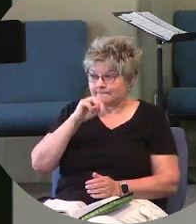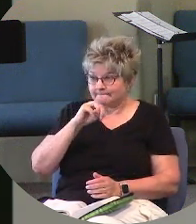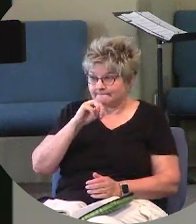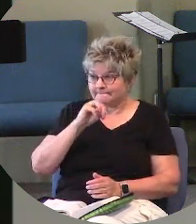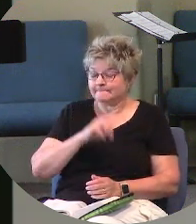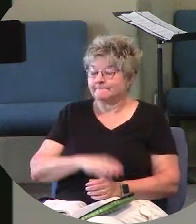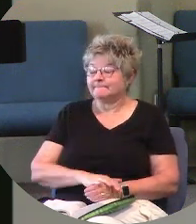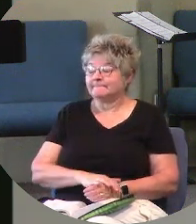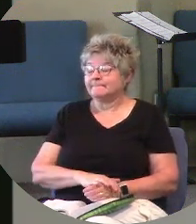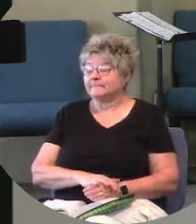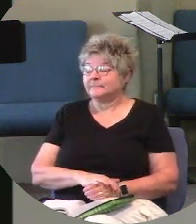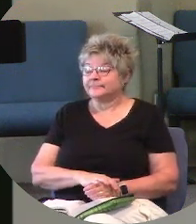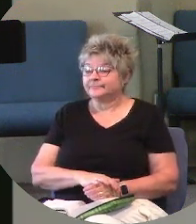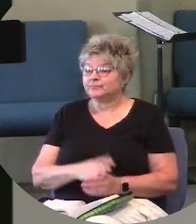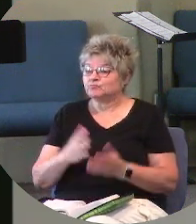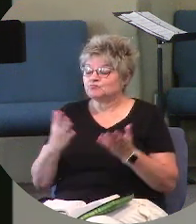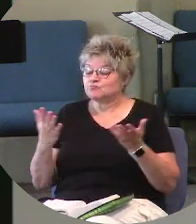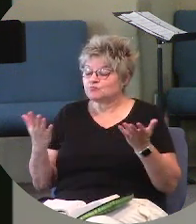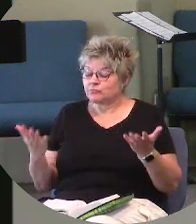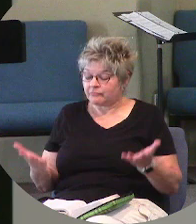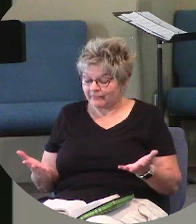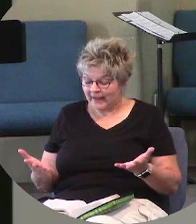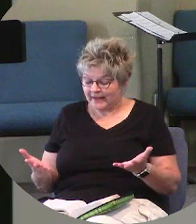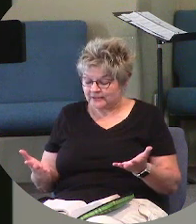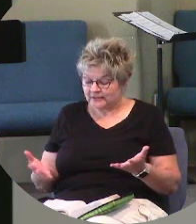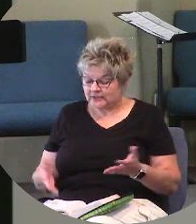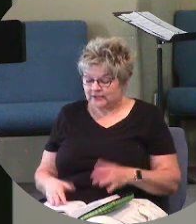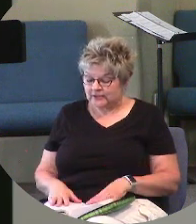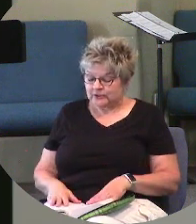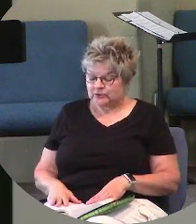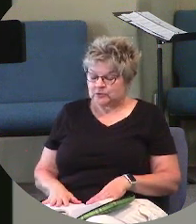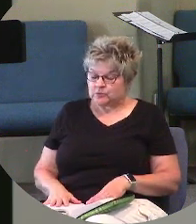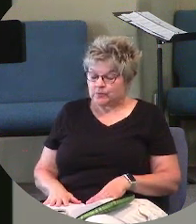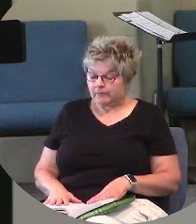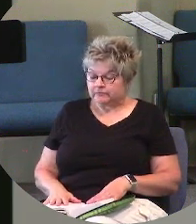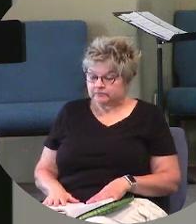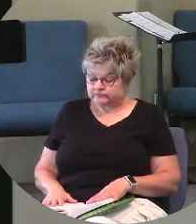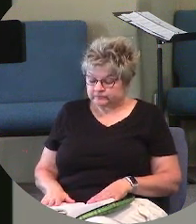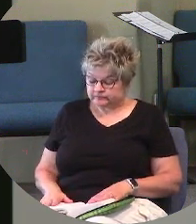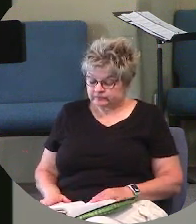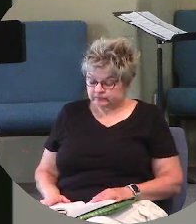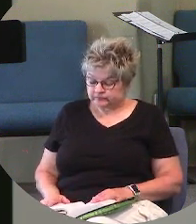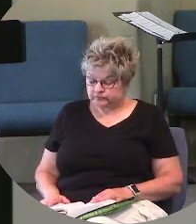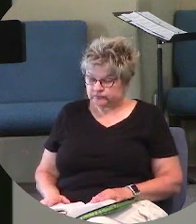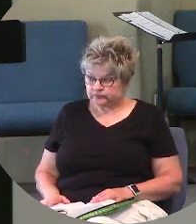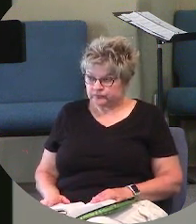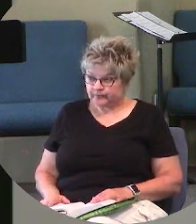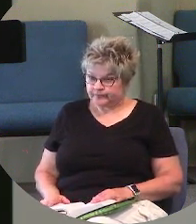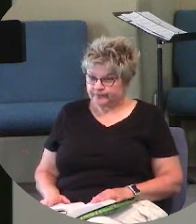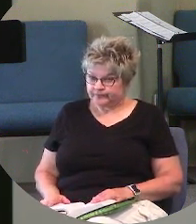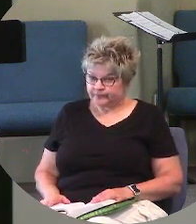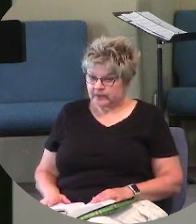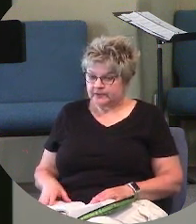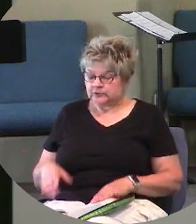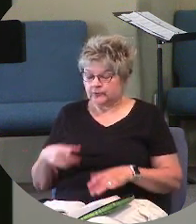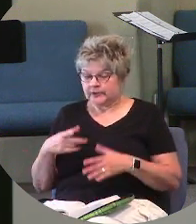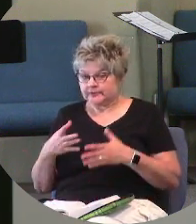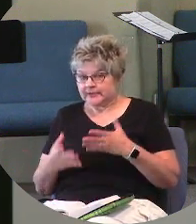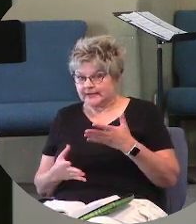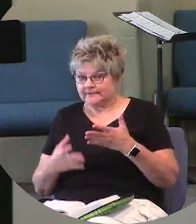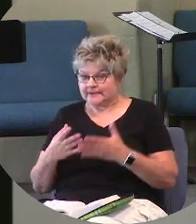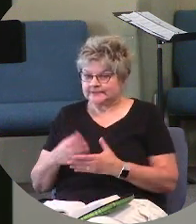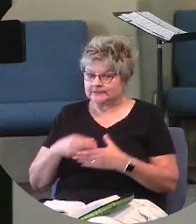So there's this dissolving, if you will, of internal blockage.